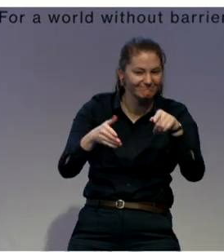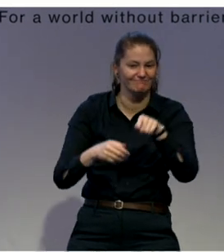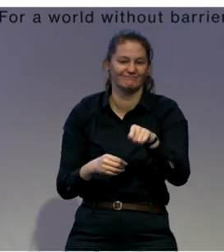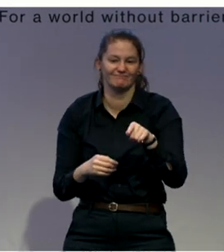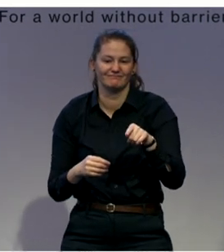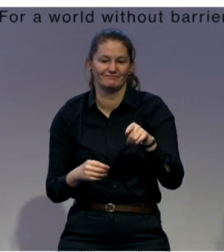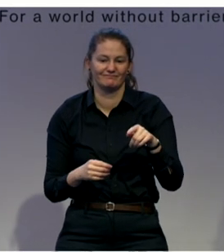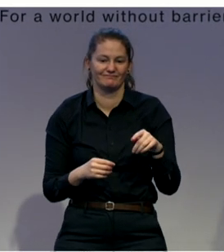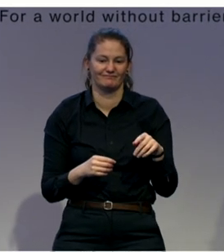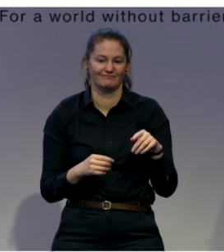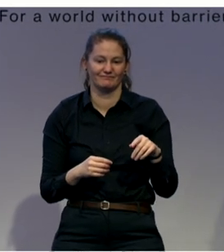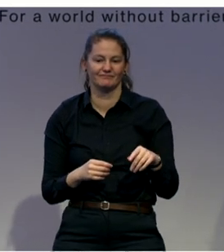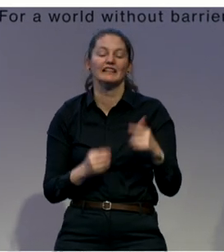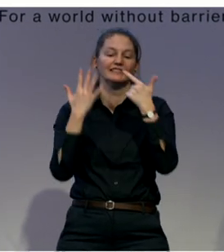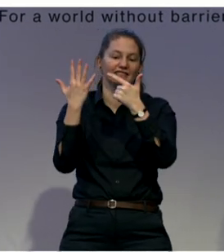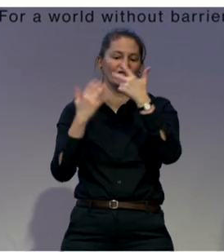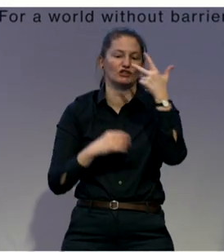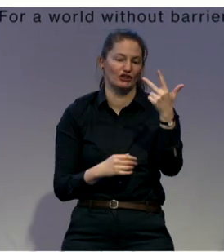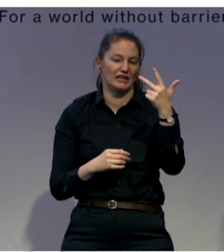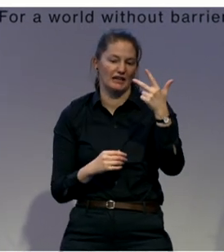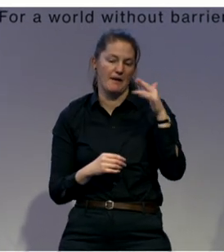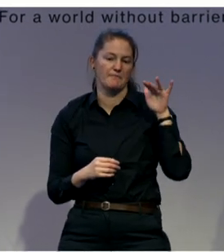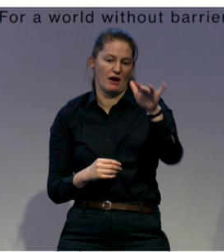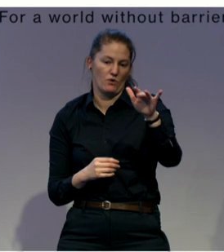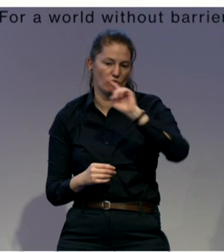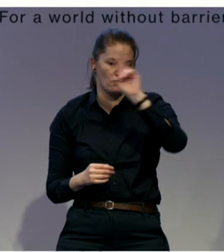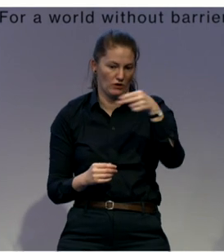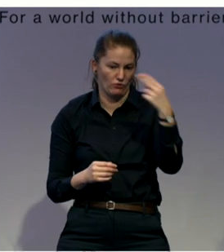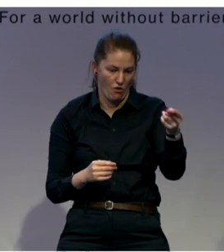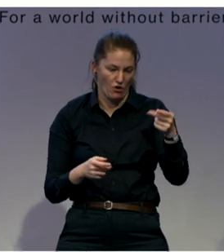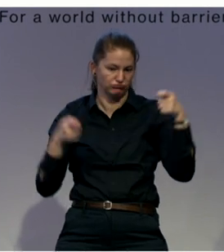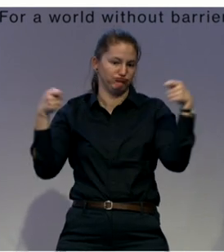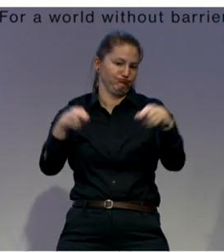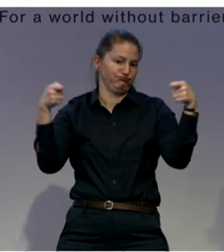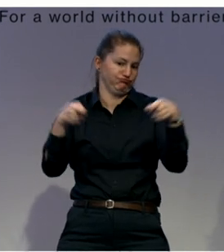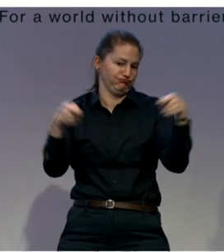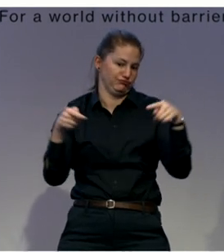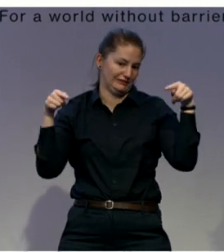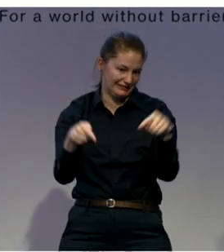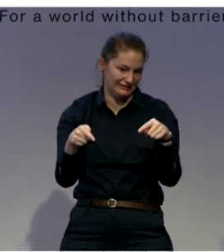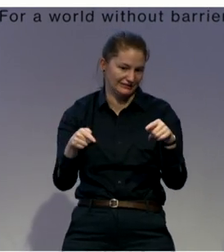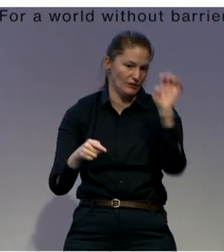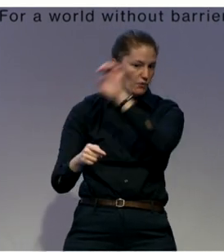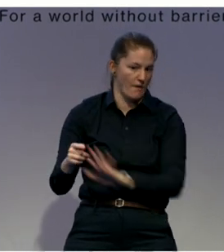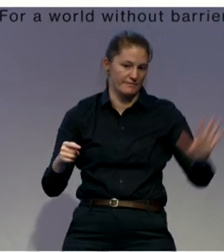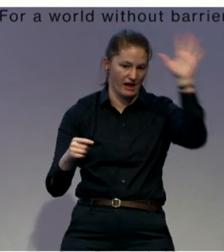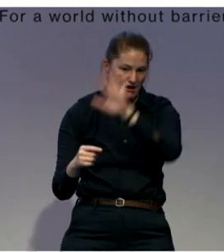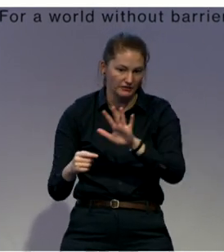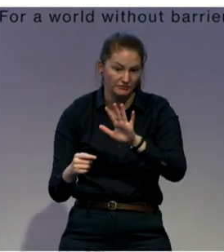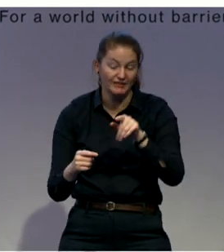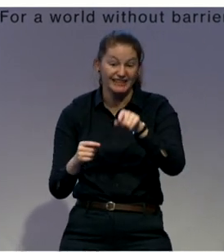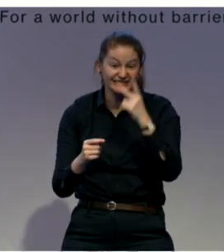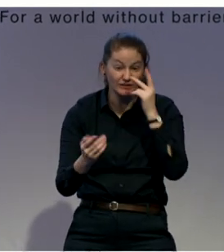to very expensive and not full residential institutions because in Bulgaria we still have approximately